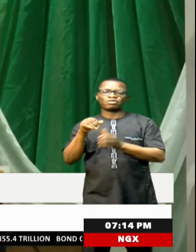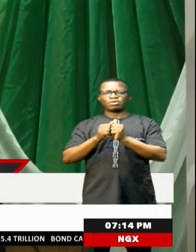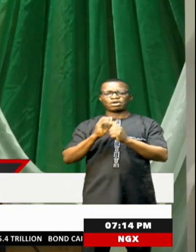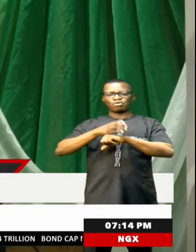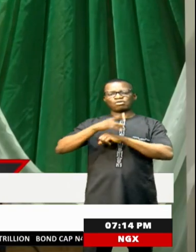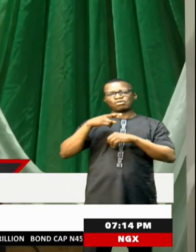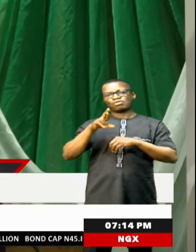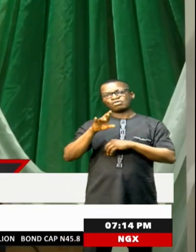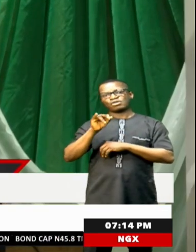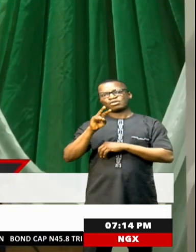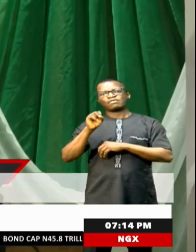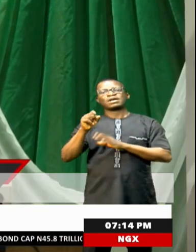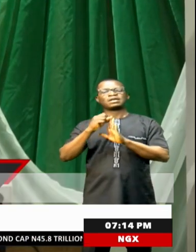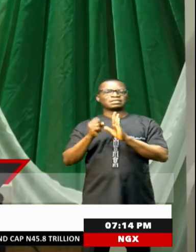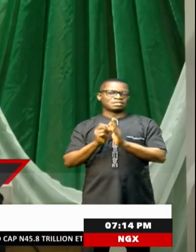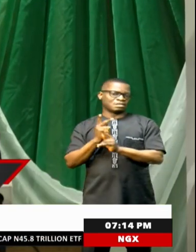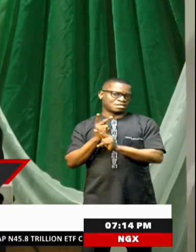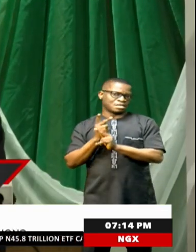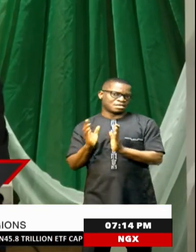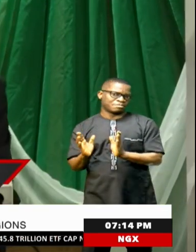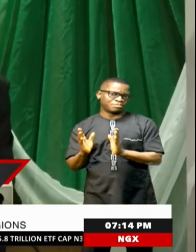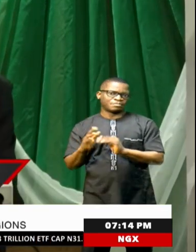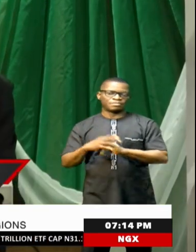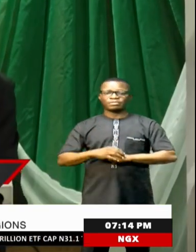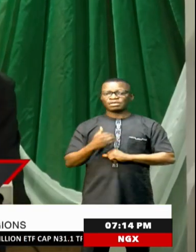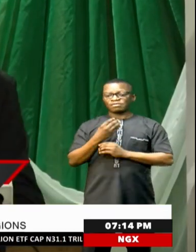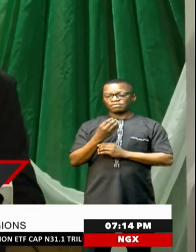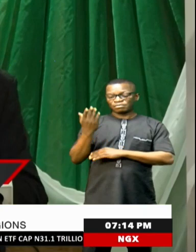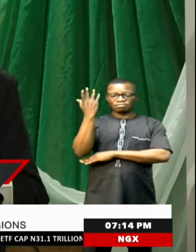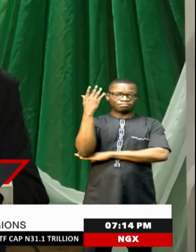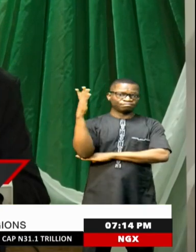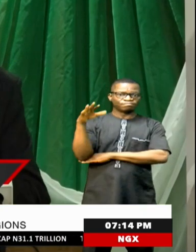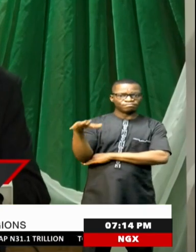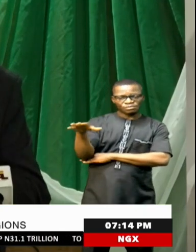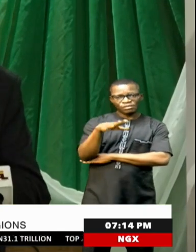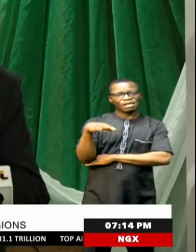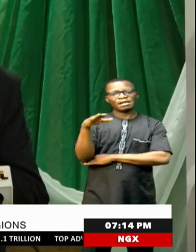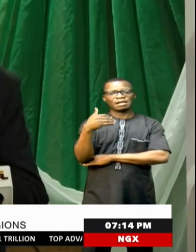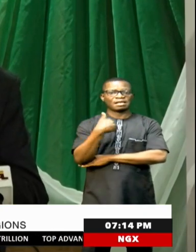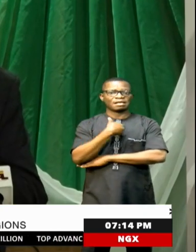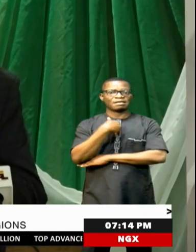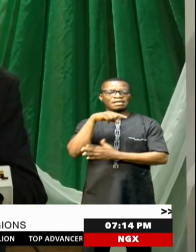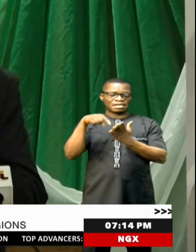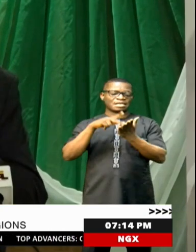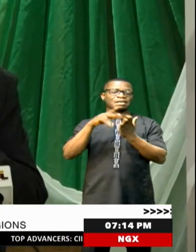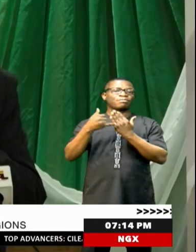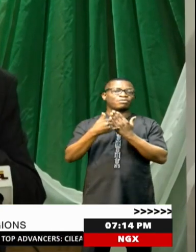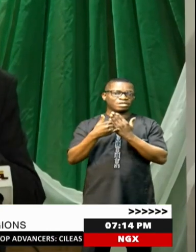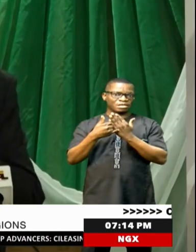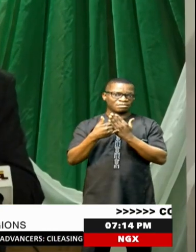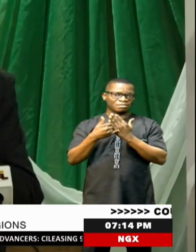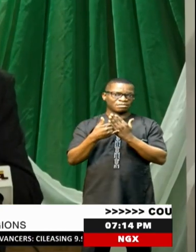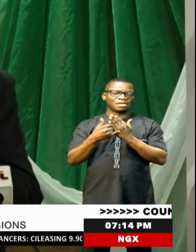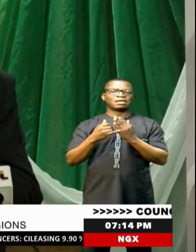also have a new forthcoming program to support forest and biodiversity. These projects are vital to the